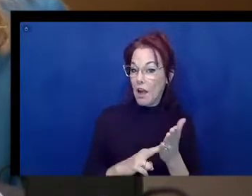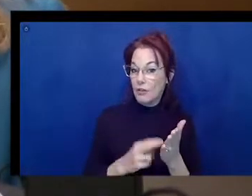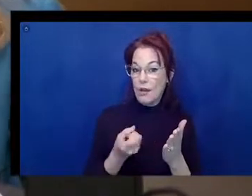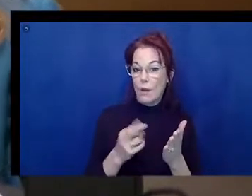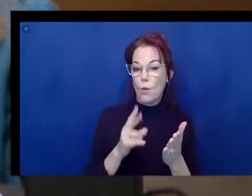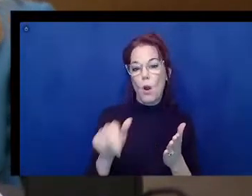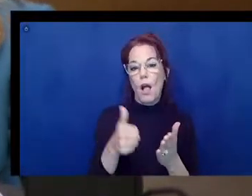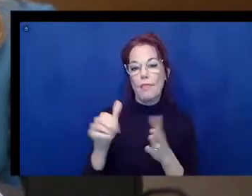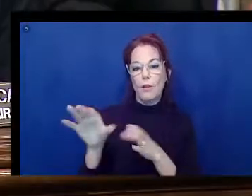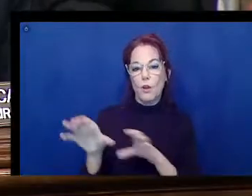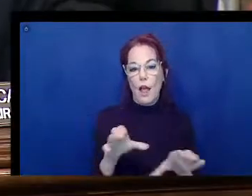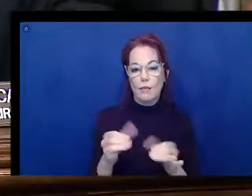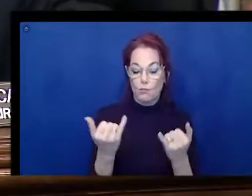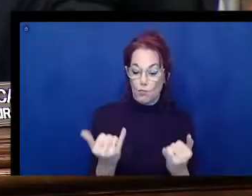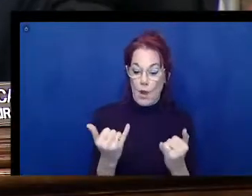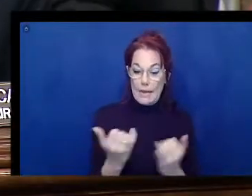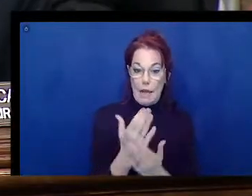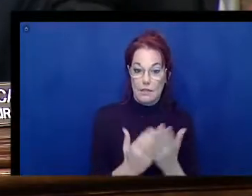Section 508.